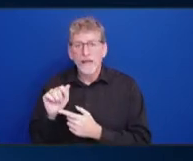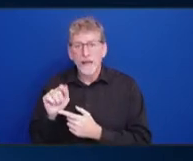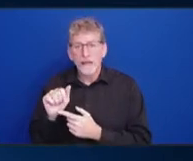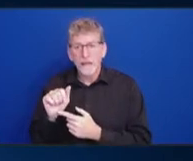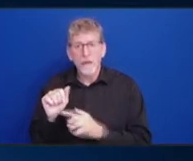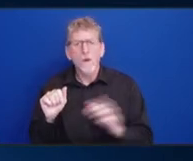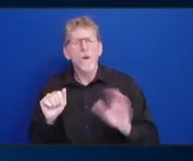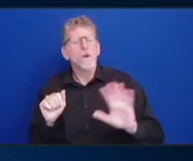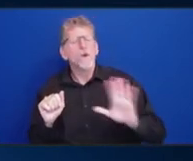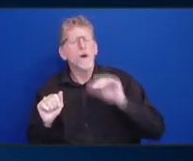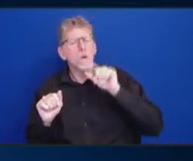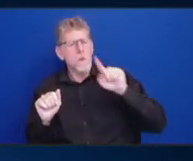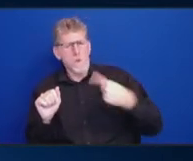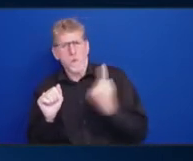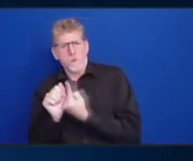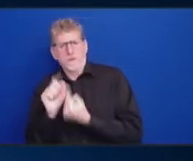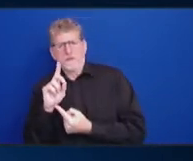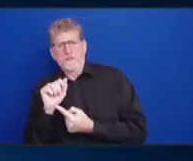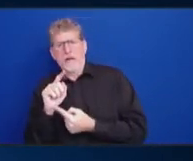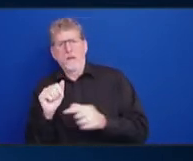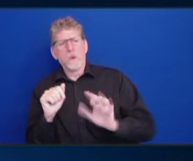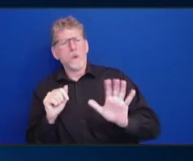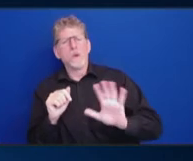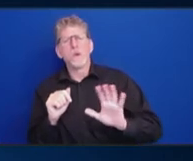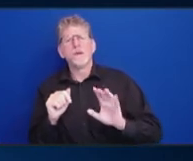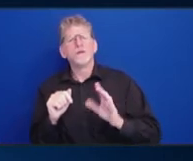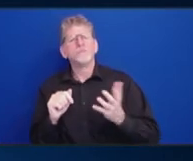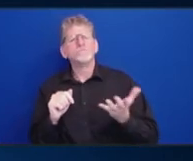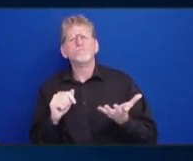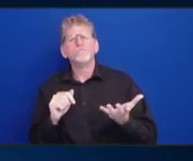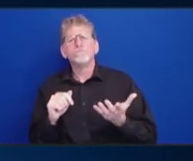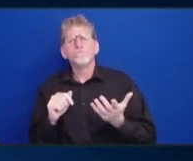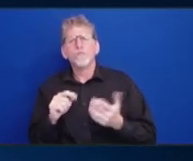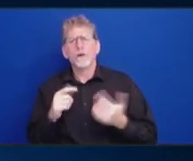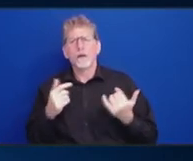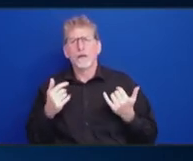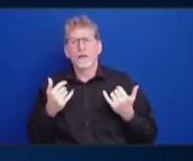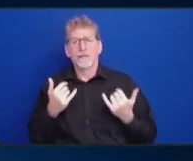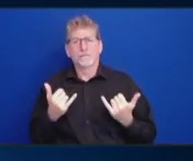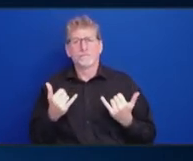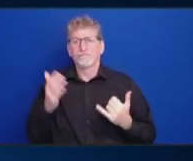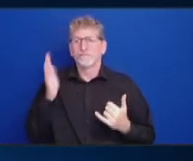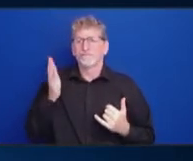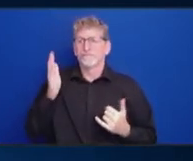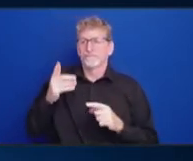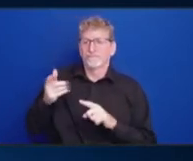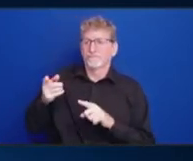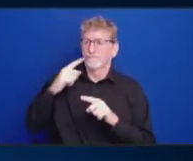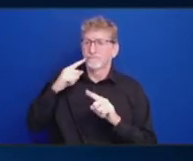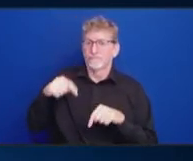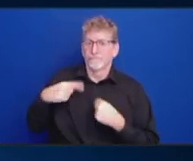you know, there's, I mean, just from today's presentations, there's over a dozen different areas where data is being,